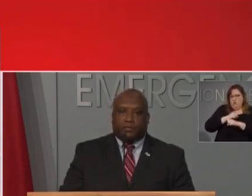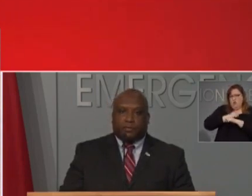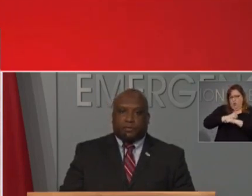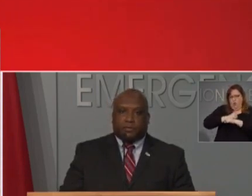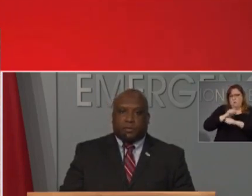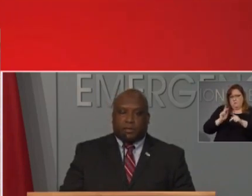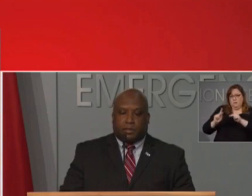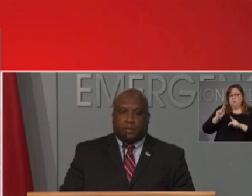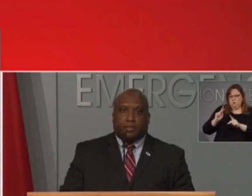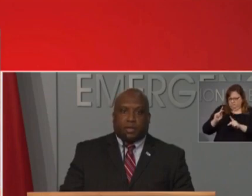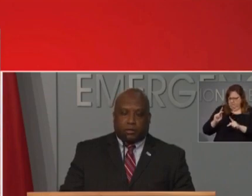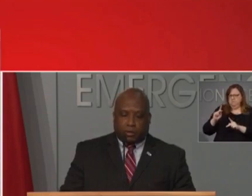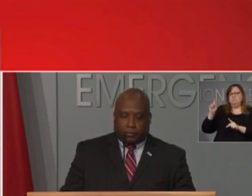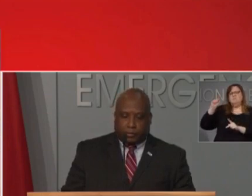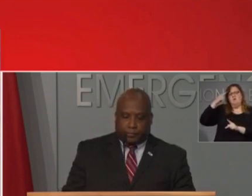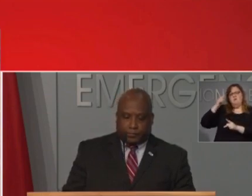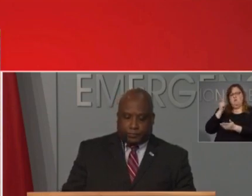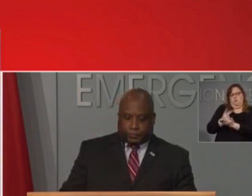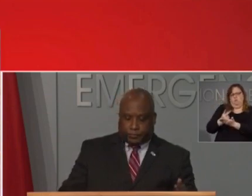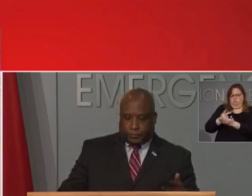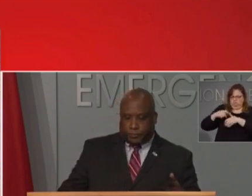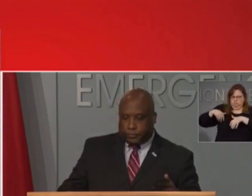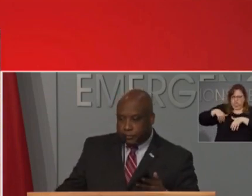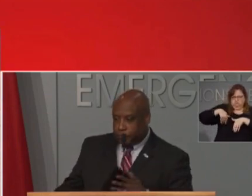safety efforts. Thank you, governor.